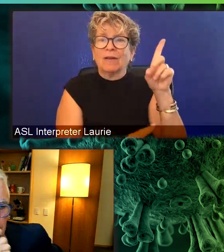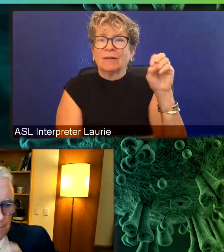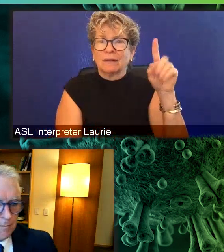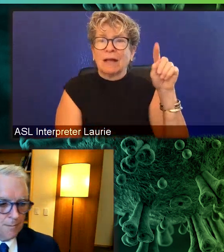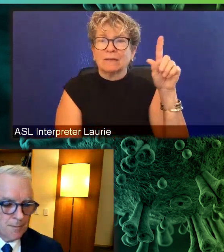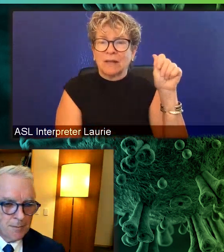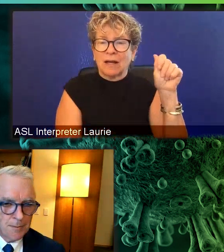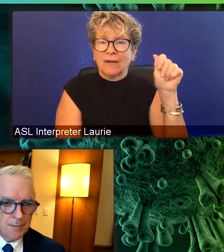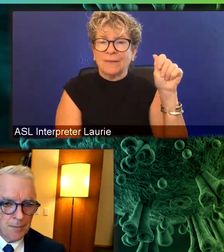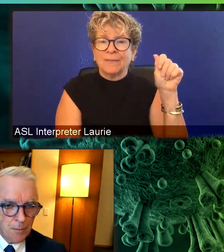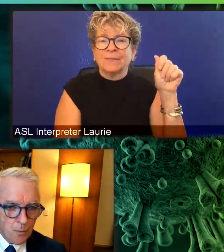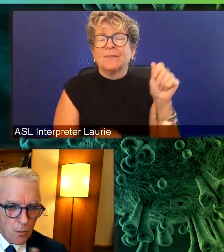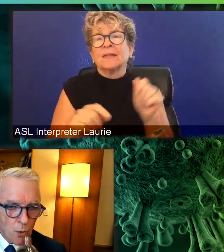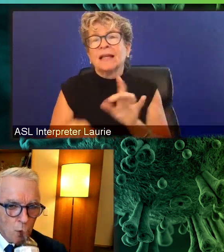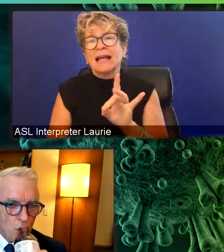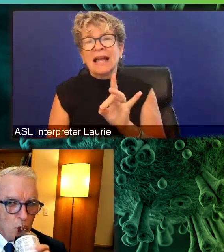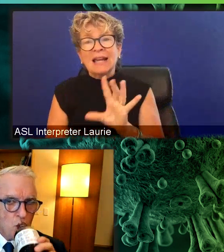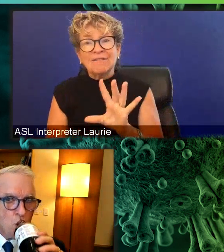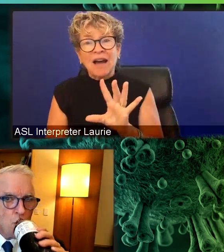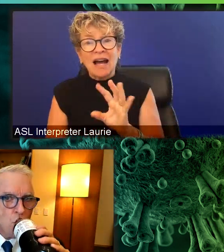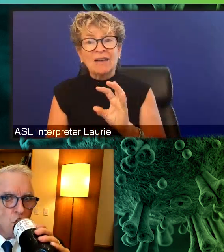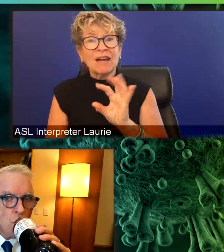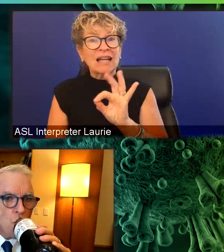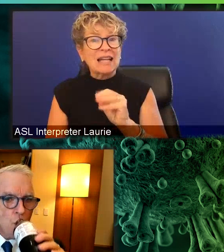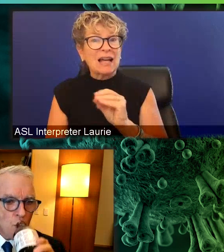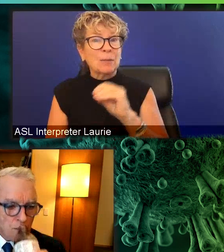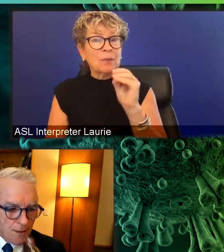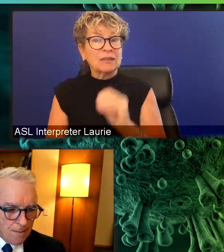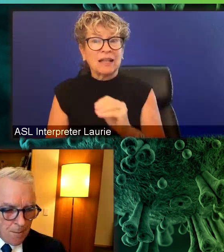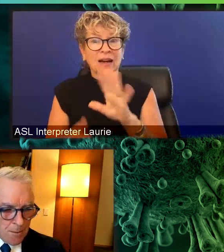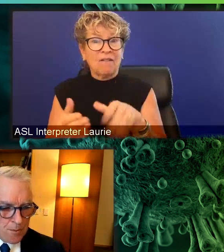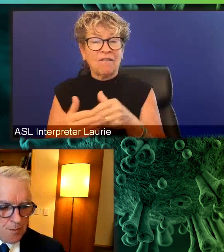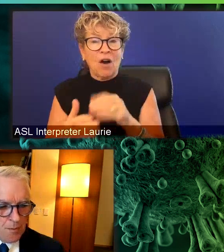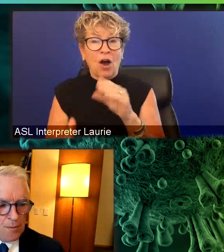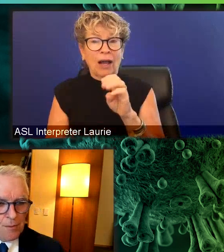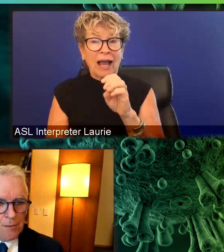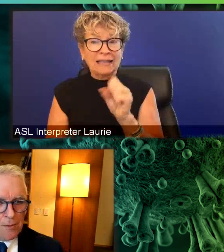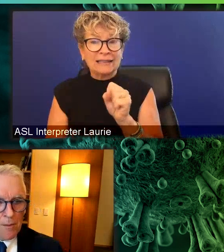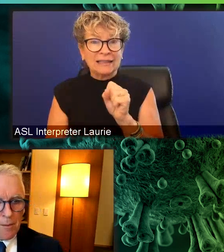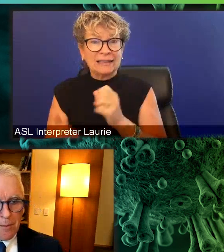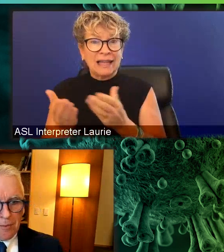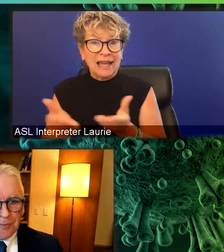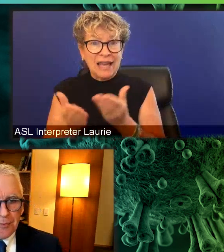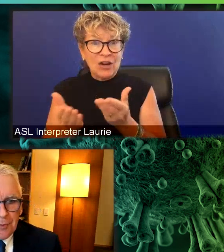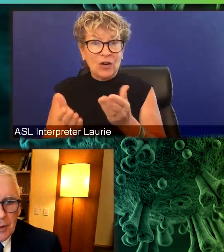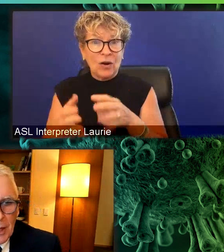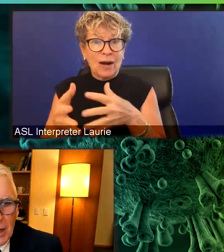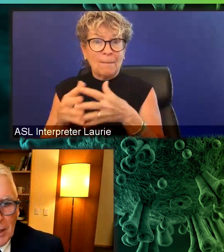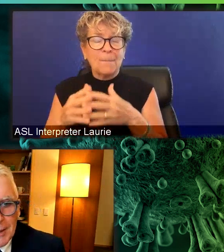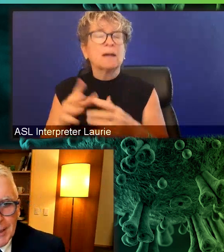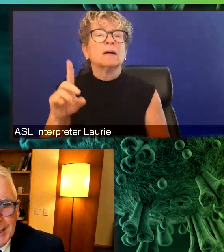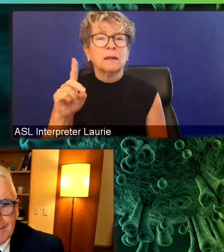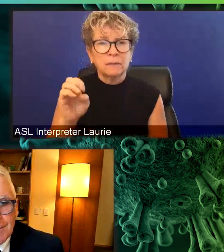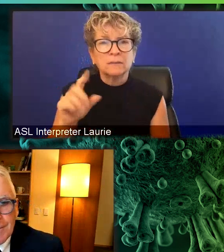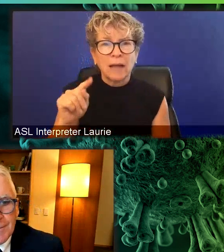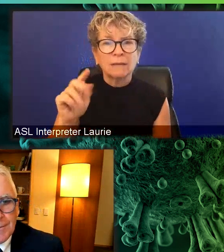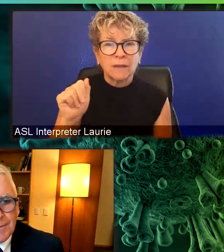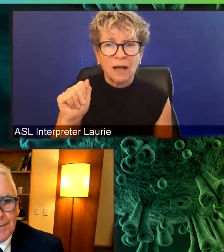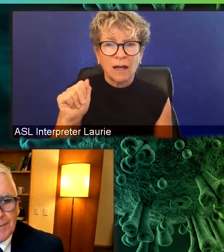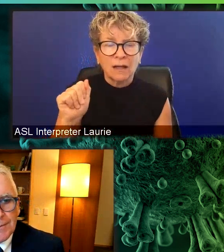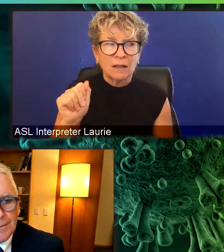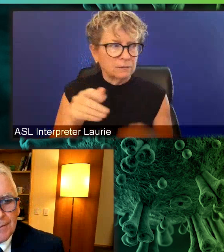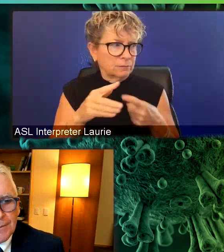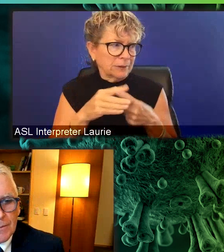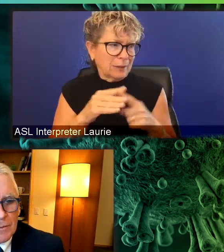85, 90% of us right now is Delta. That happened in the course of like basically March to today,